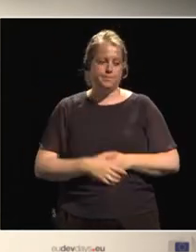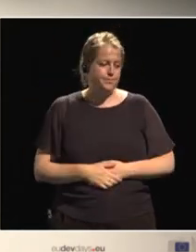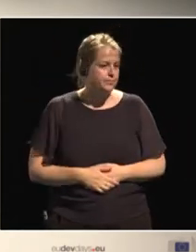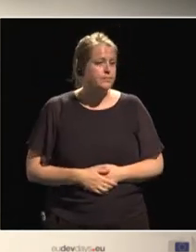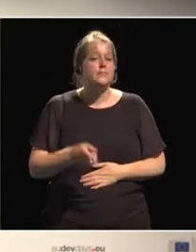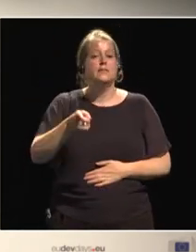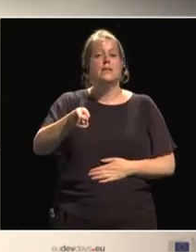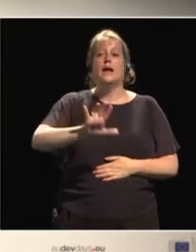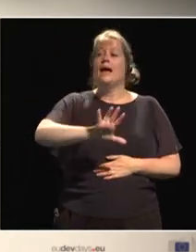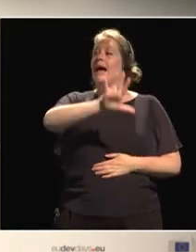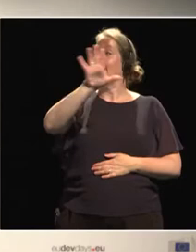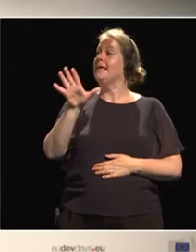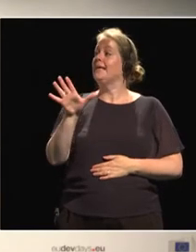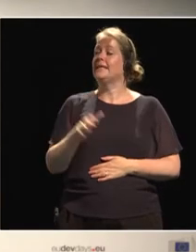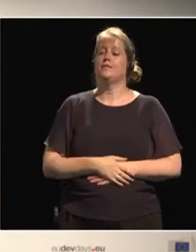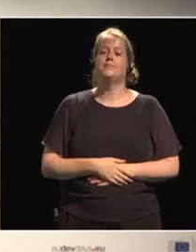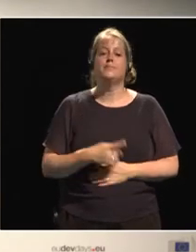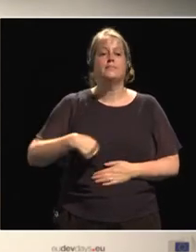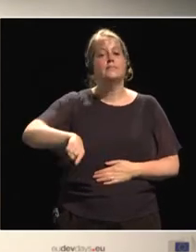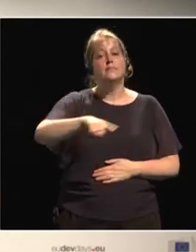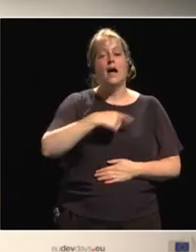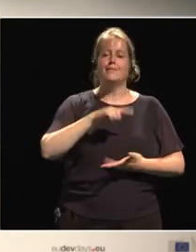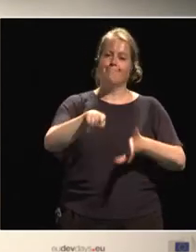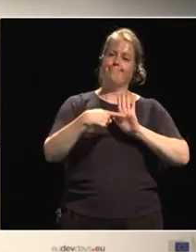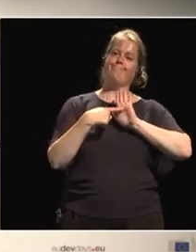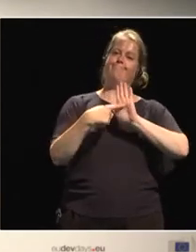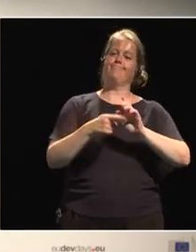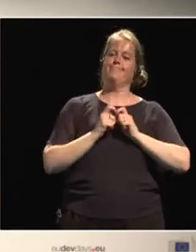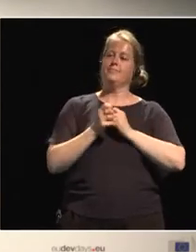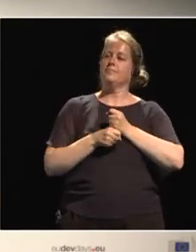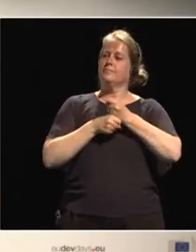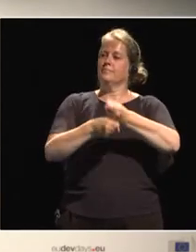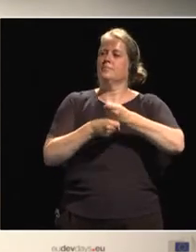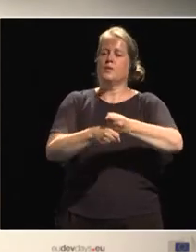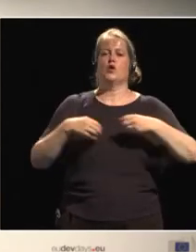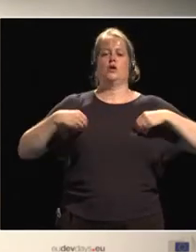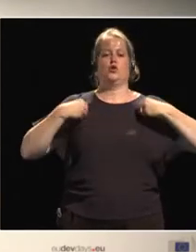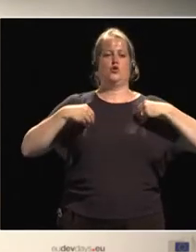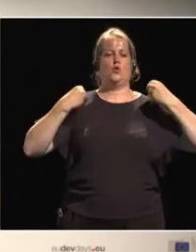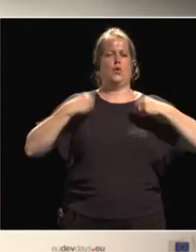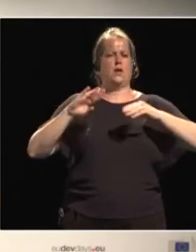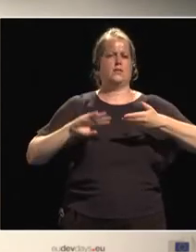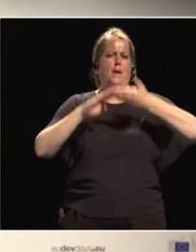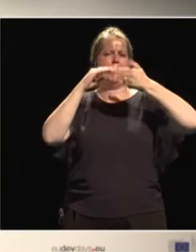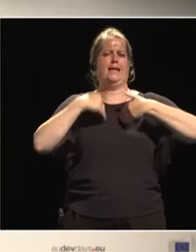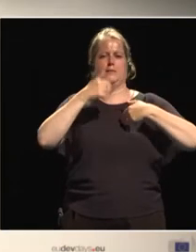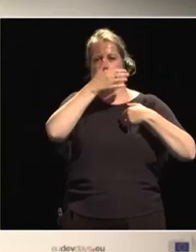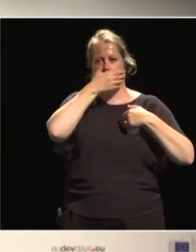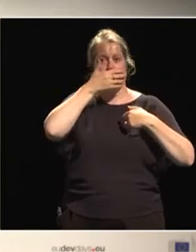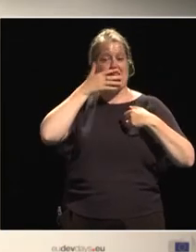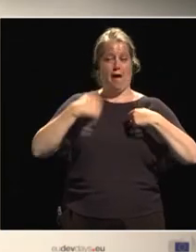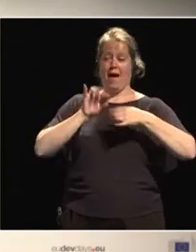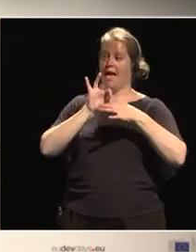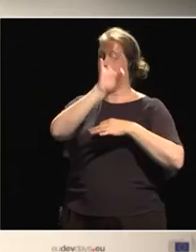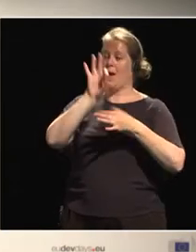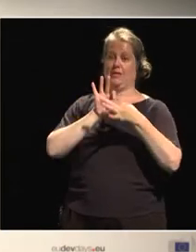Hi. I'm Eva Engström. And I'm here representing the Youth Ag Summit with BioAg. And my question also relates